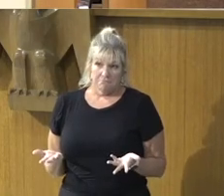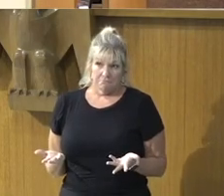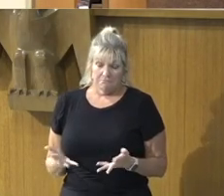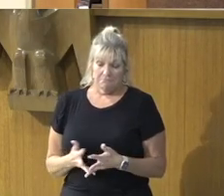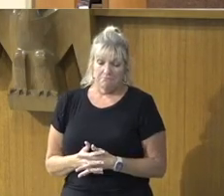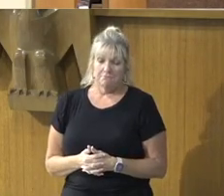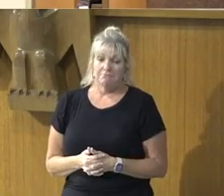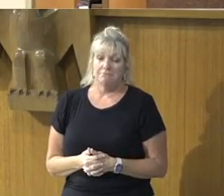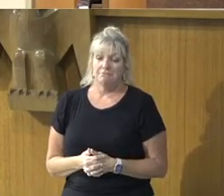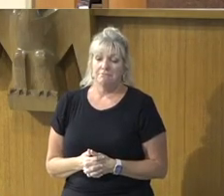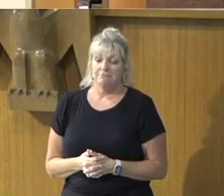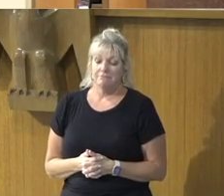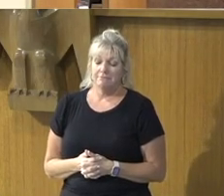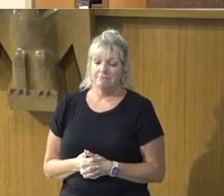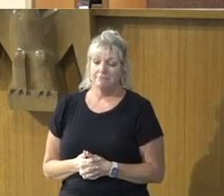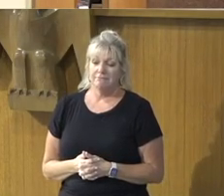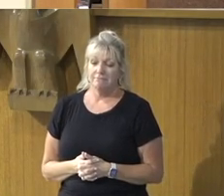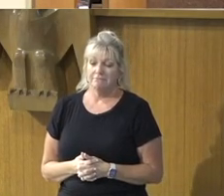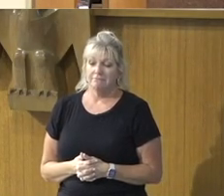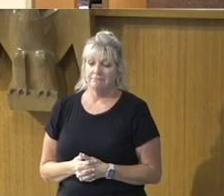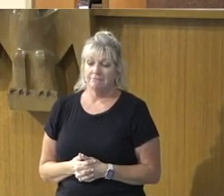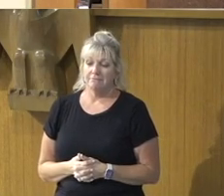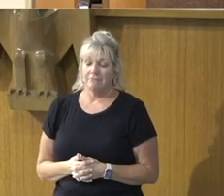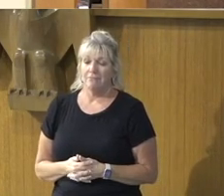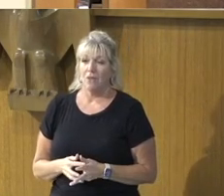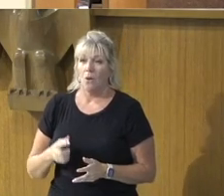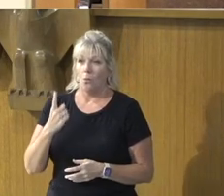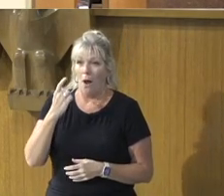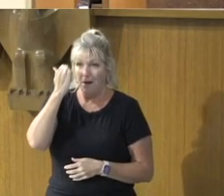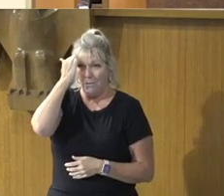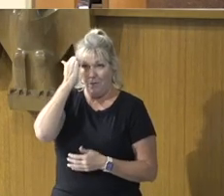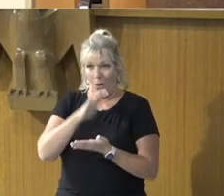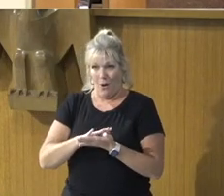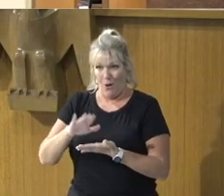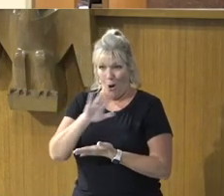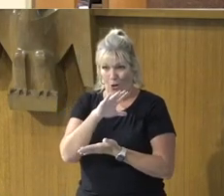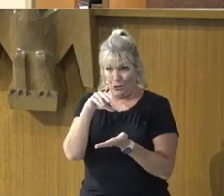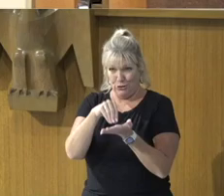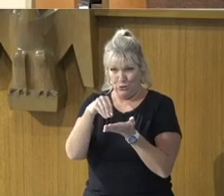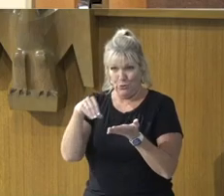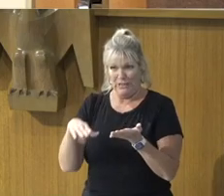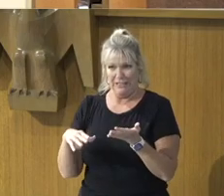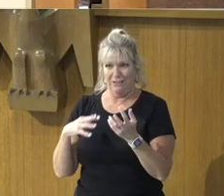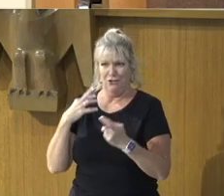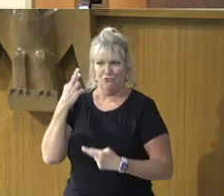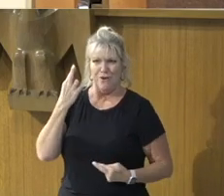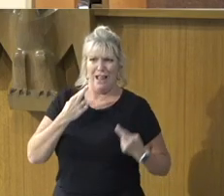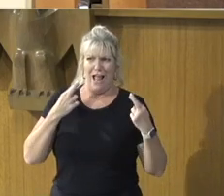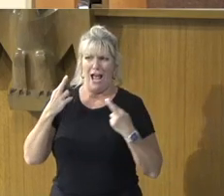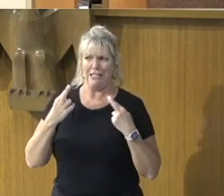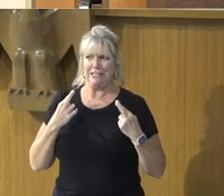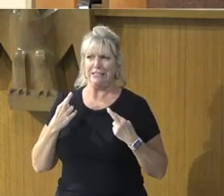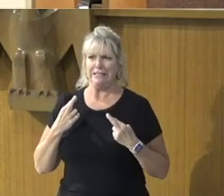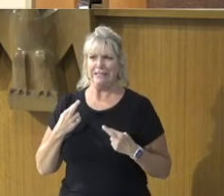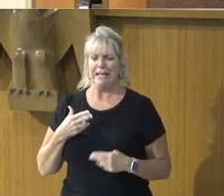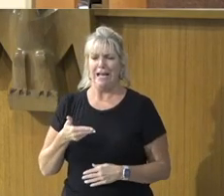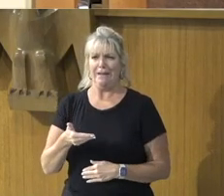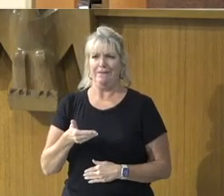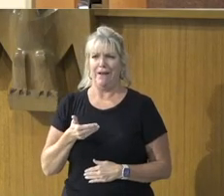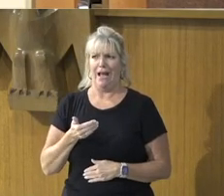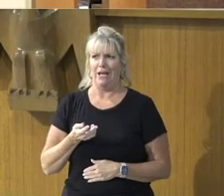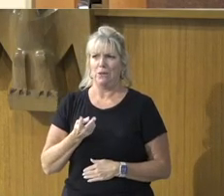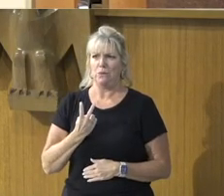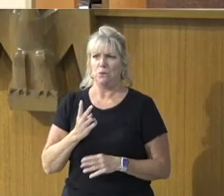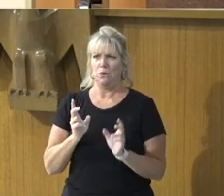The neighboring Pomona College student, Discovering that he invited Two dates for the same weekend,